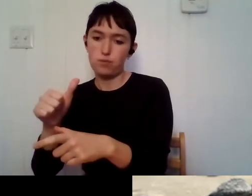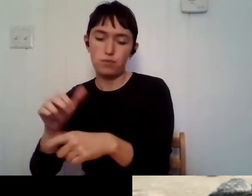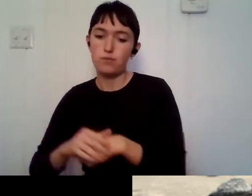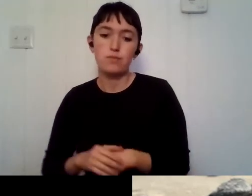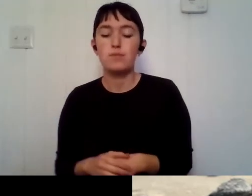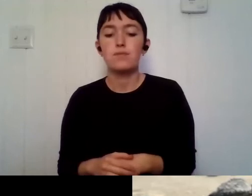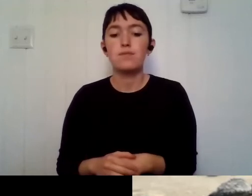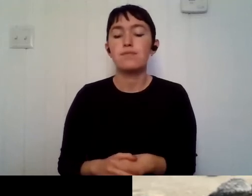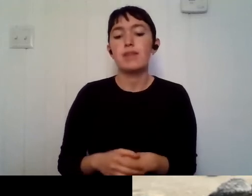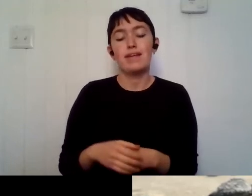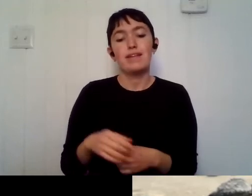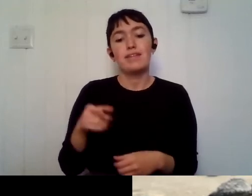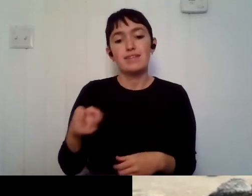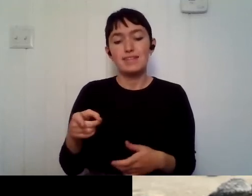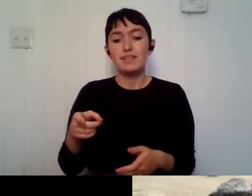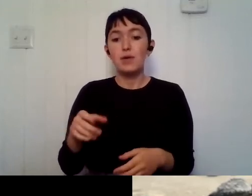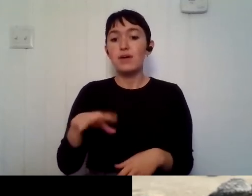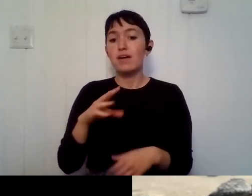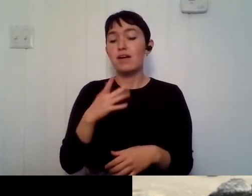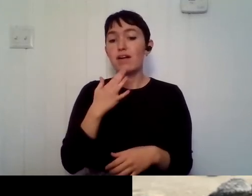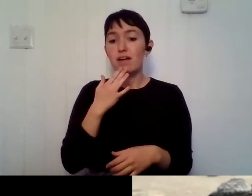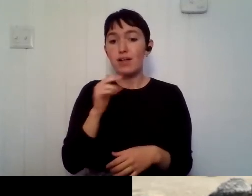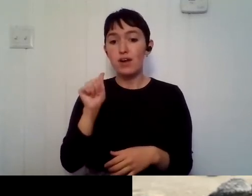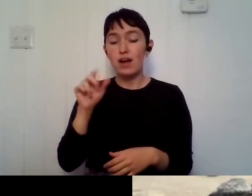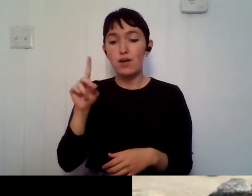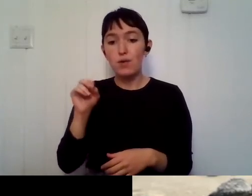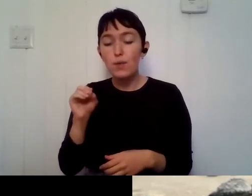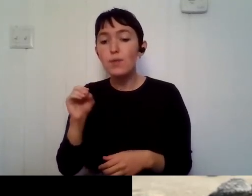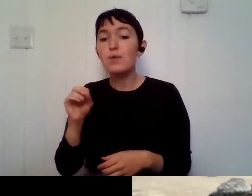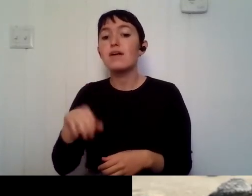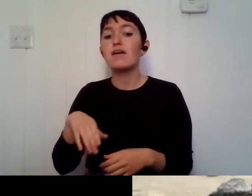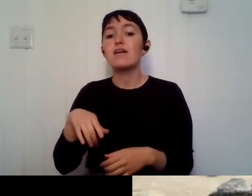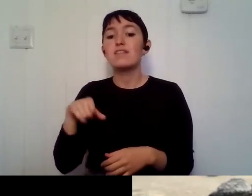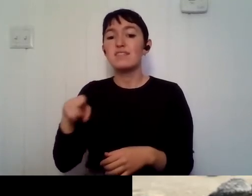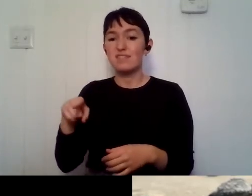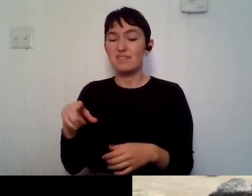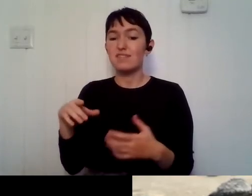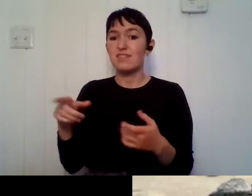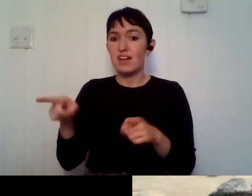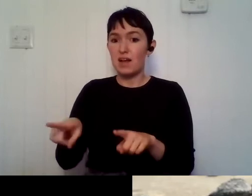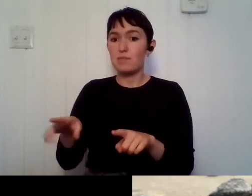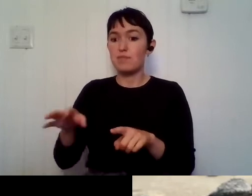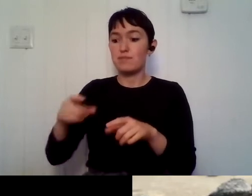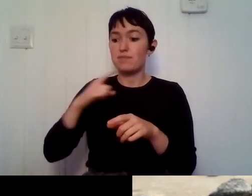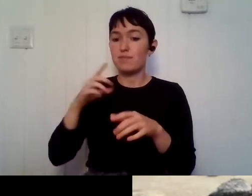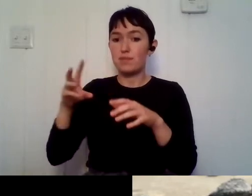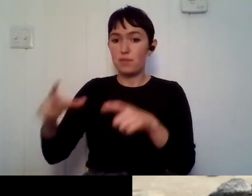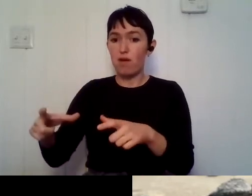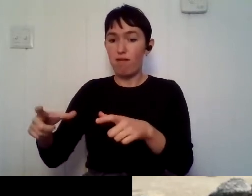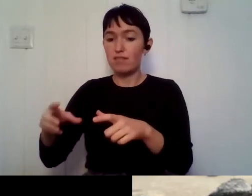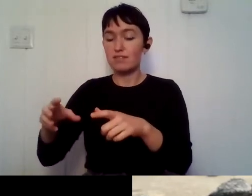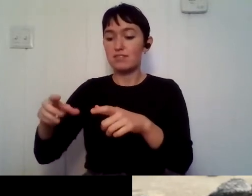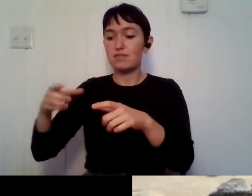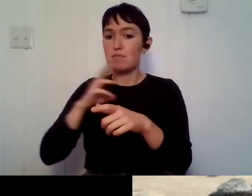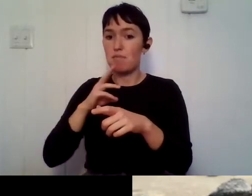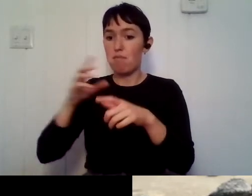goat fish, um, they have just taken over the pond because they don't have the natural predators and they grow, um, faster than a lot of the fishes that we have here.